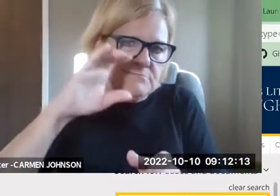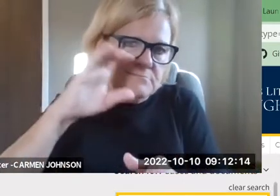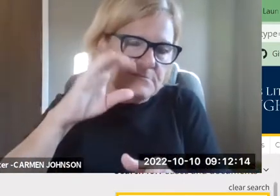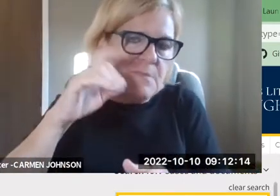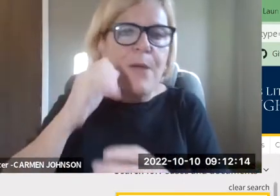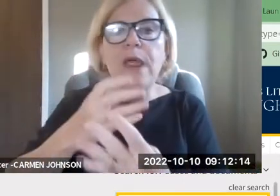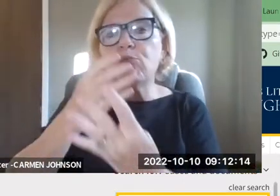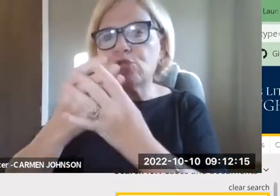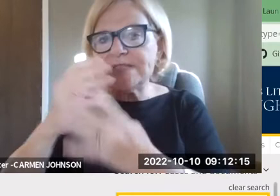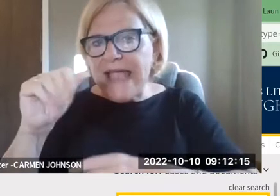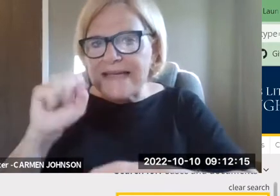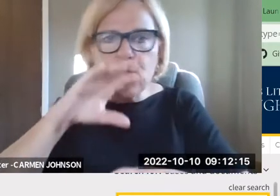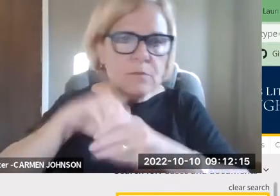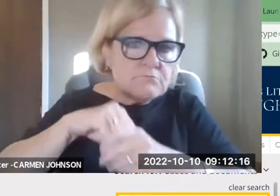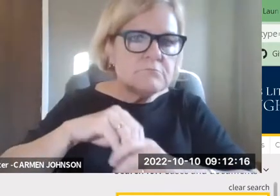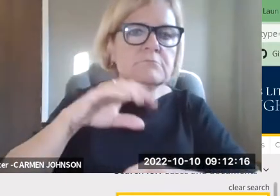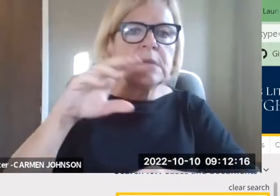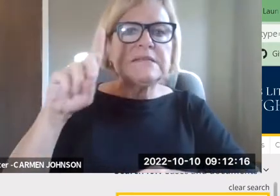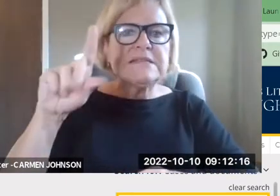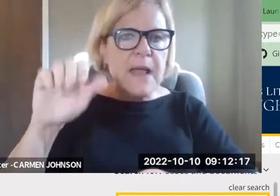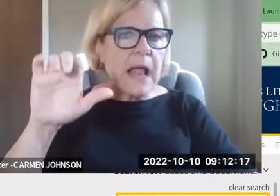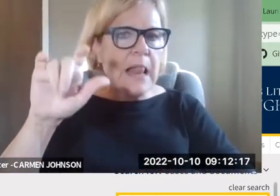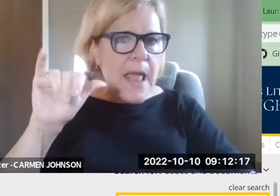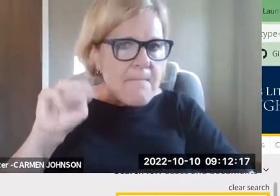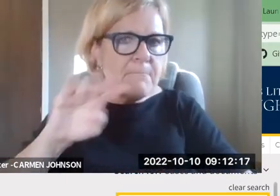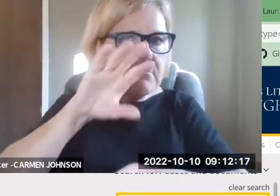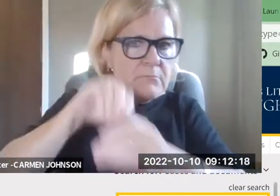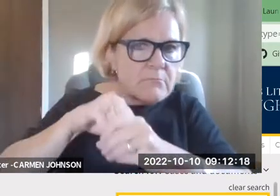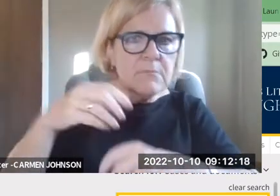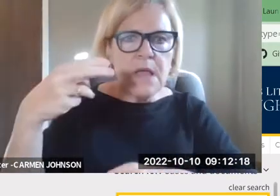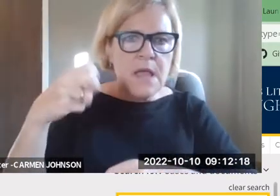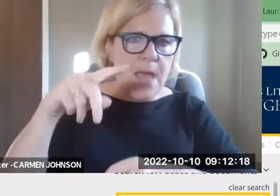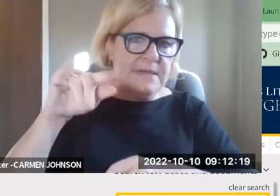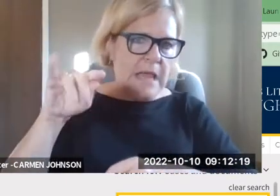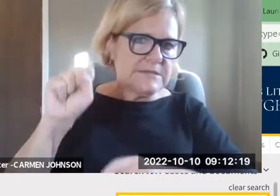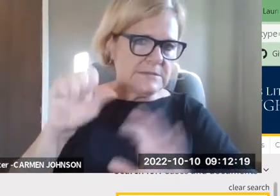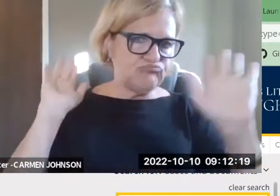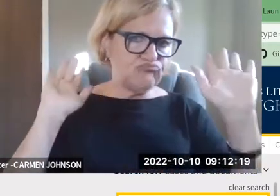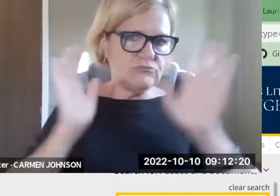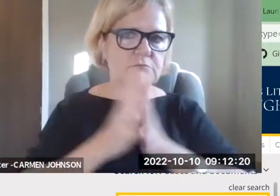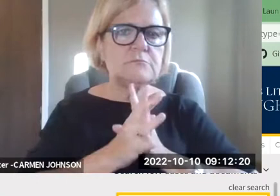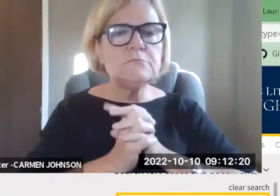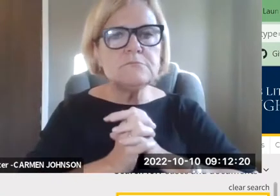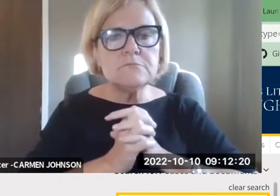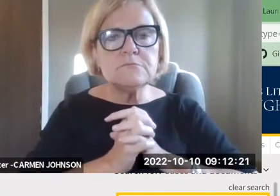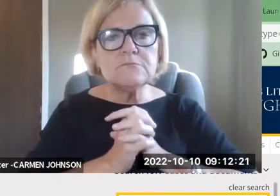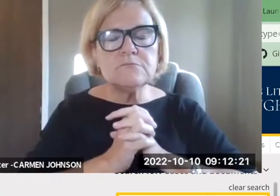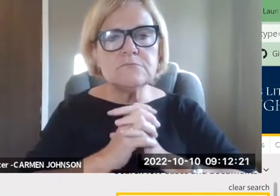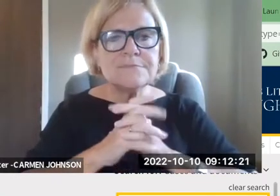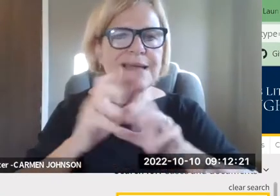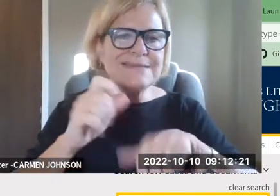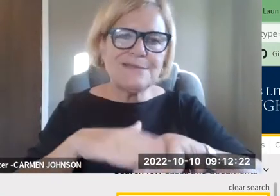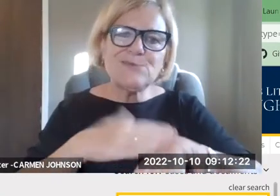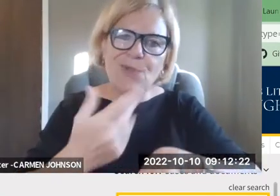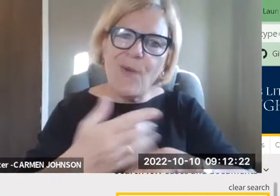Text searching takes a little while, so I'm going to talk through it as it does its thing, but eventually I'm going to get prison cases in which there's a disability